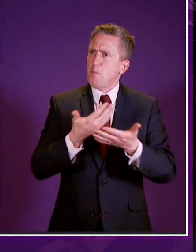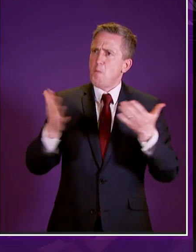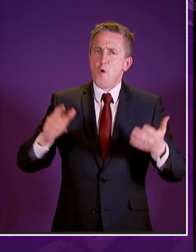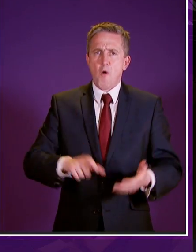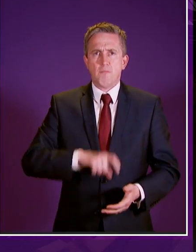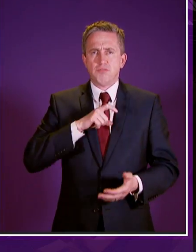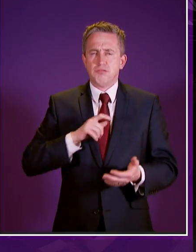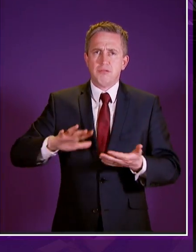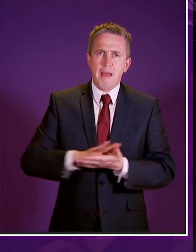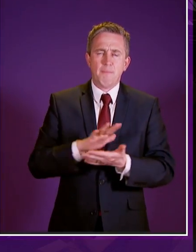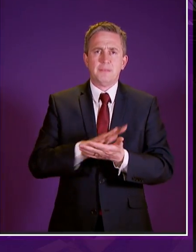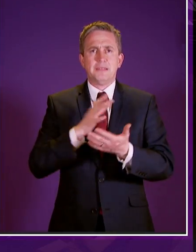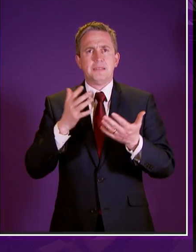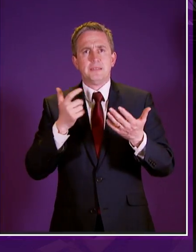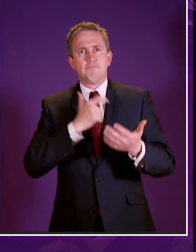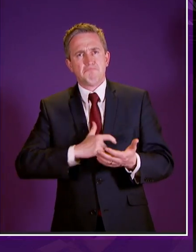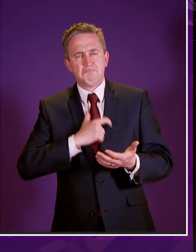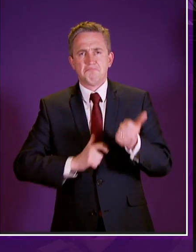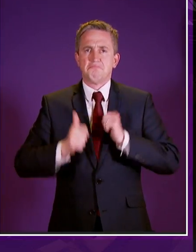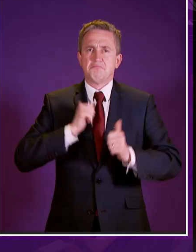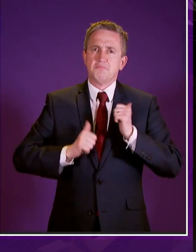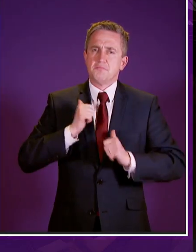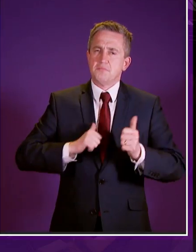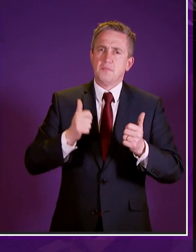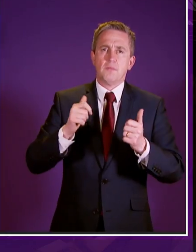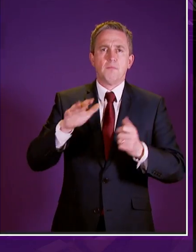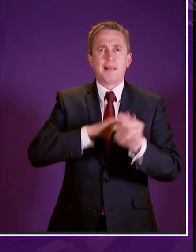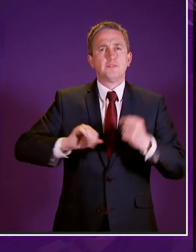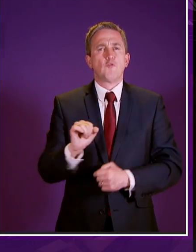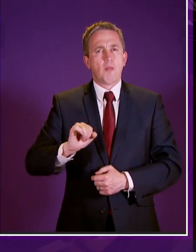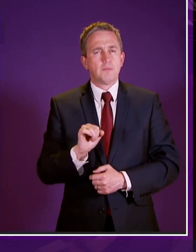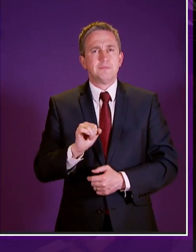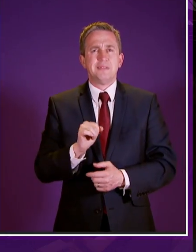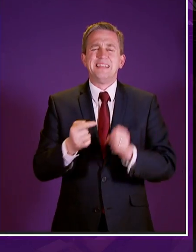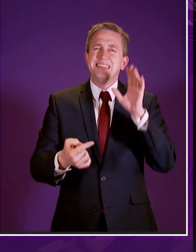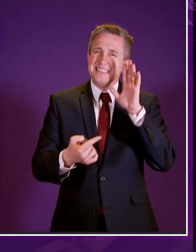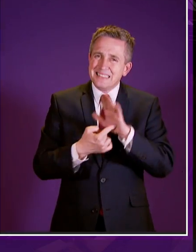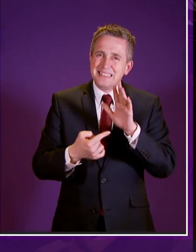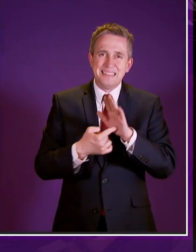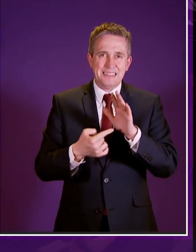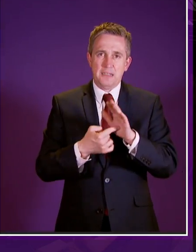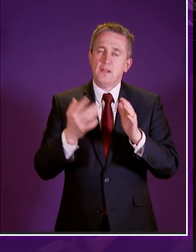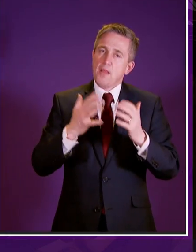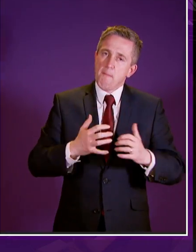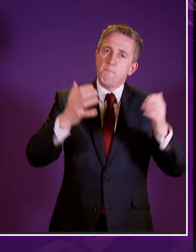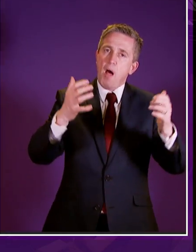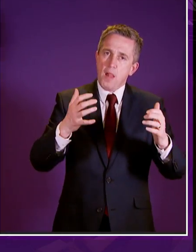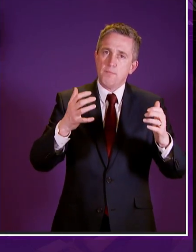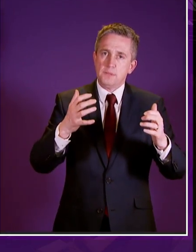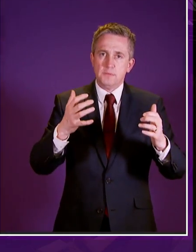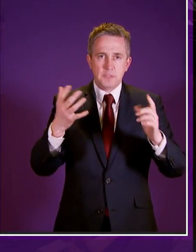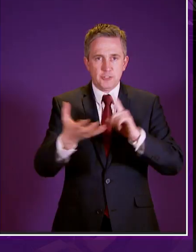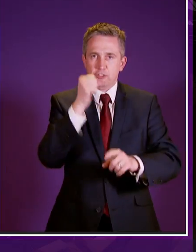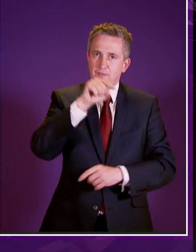a more respectful system of providing financial help to those who require it it's central to the credibility of this parliament that we meet that